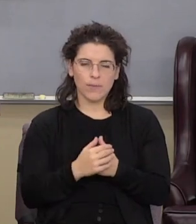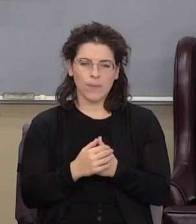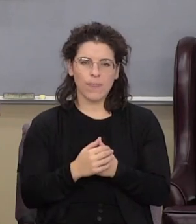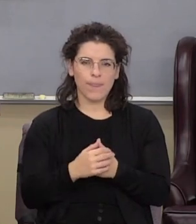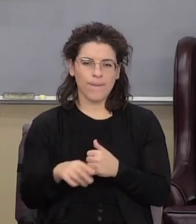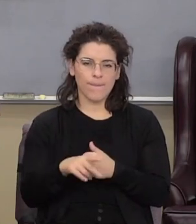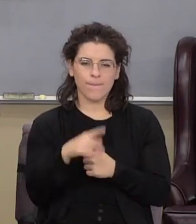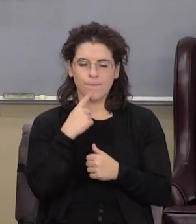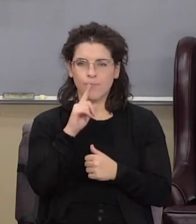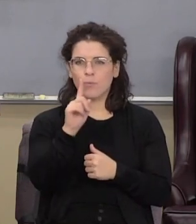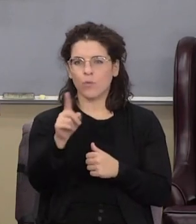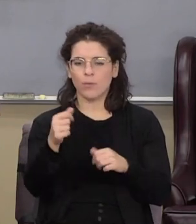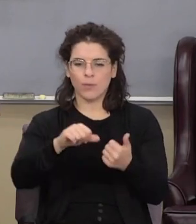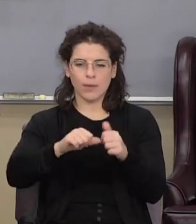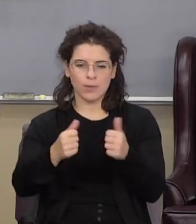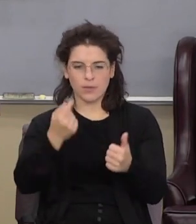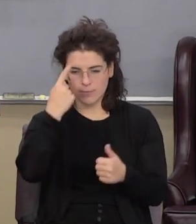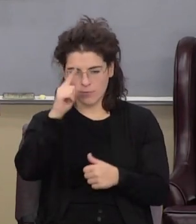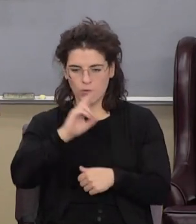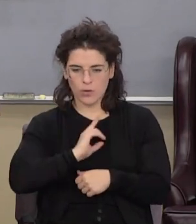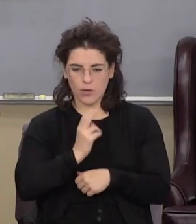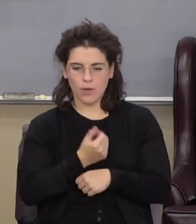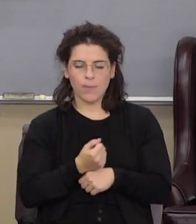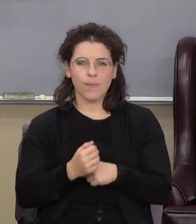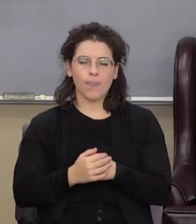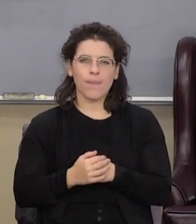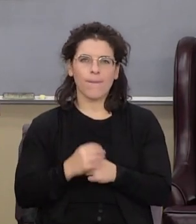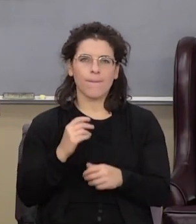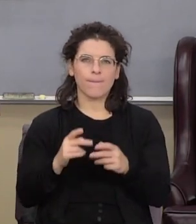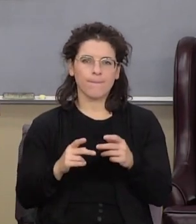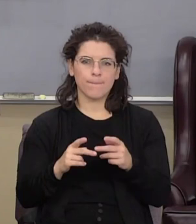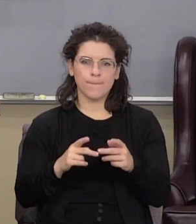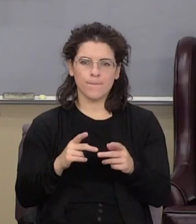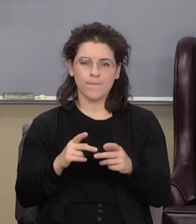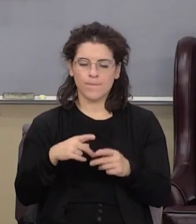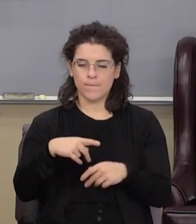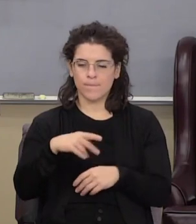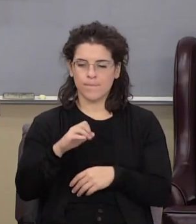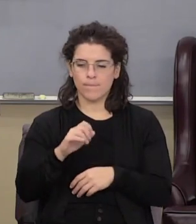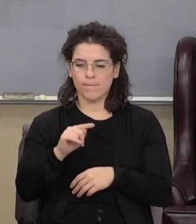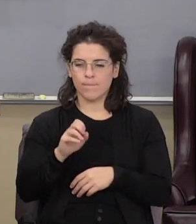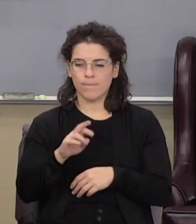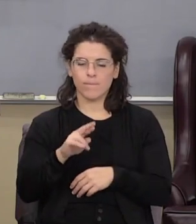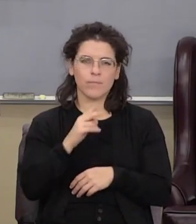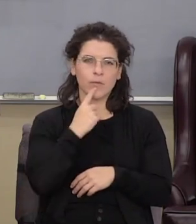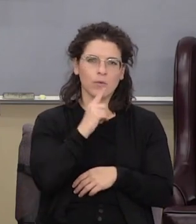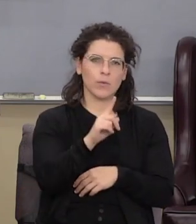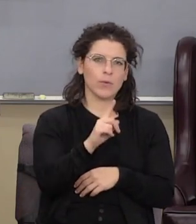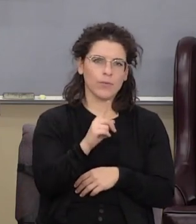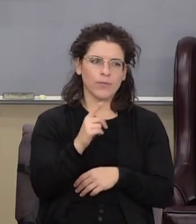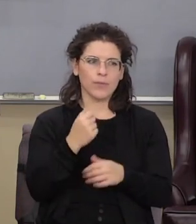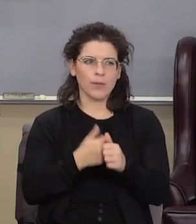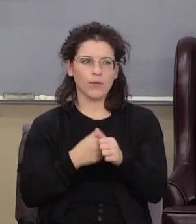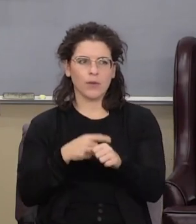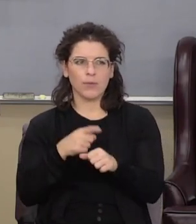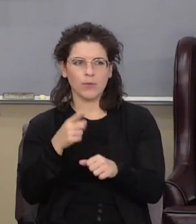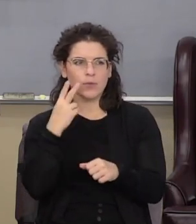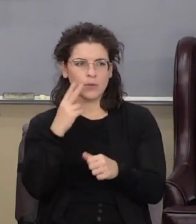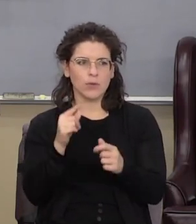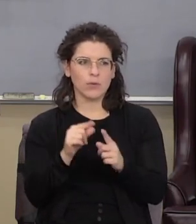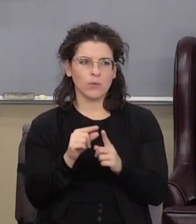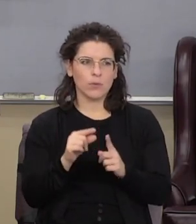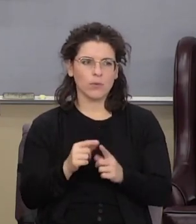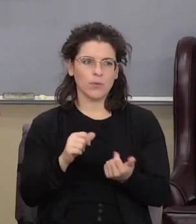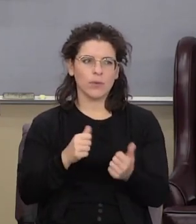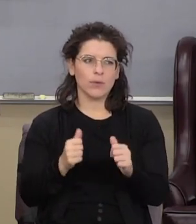Paul said there's one baptism for us he says there's only one no every time you see that word baptism it doesn't mean water